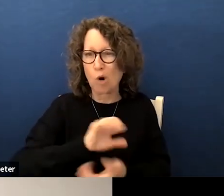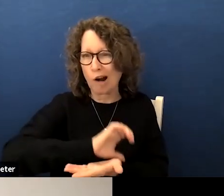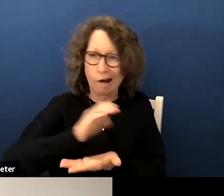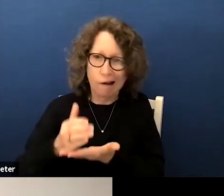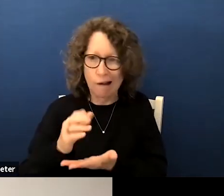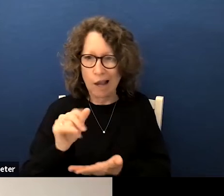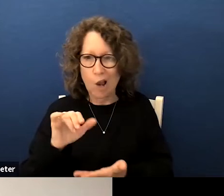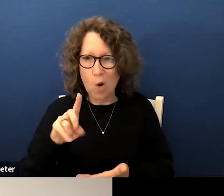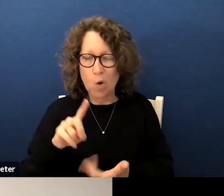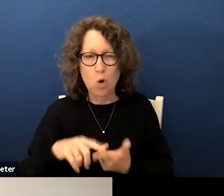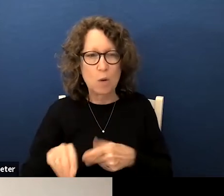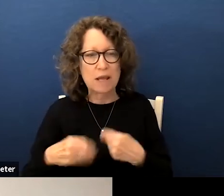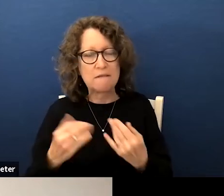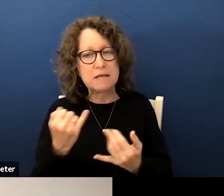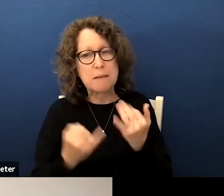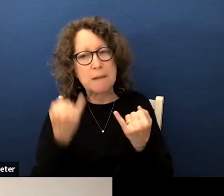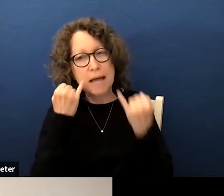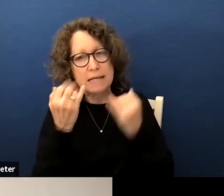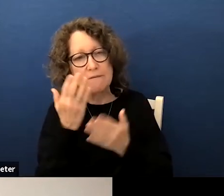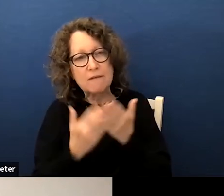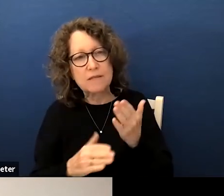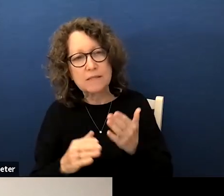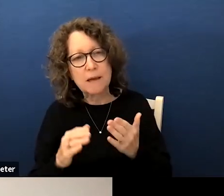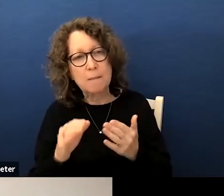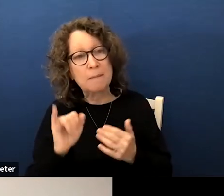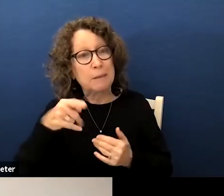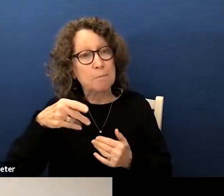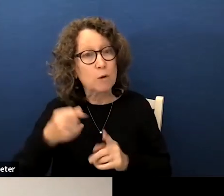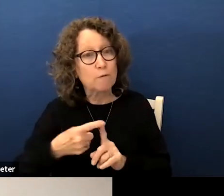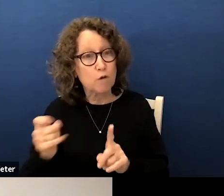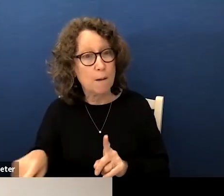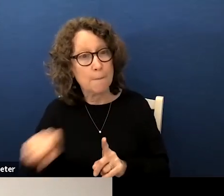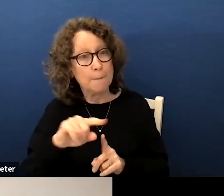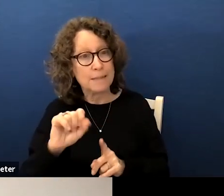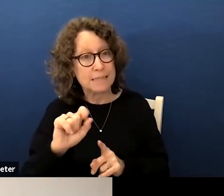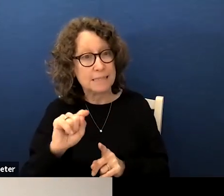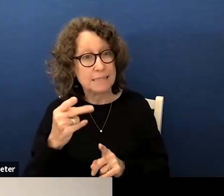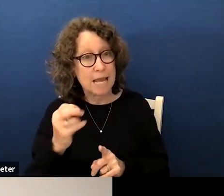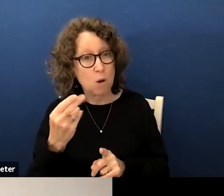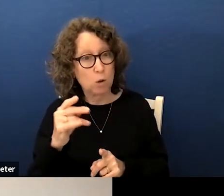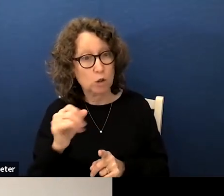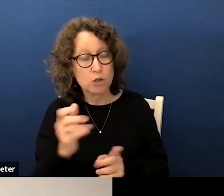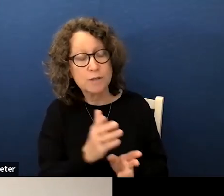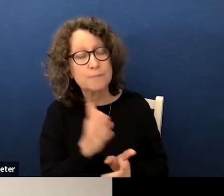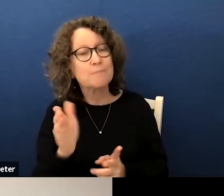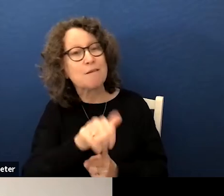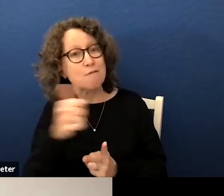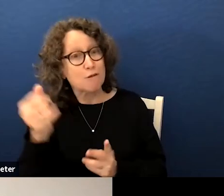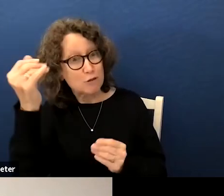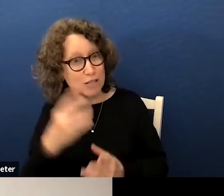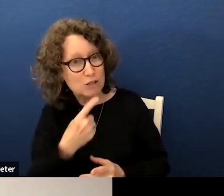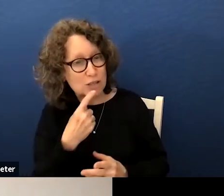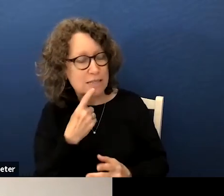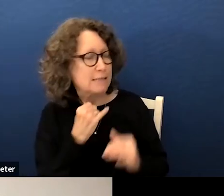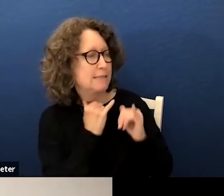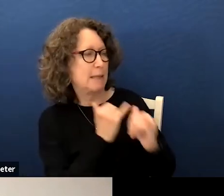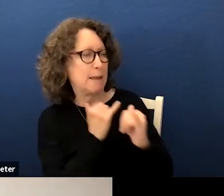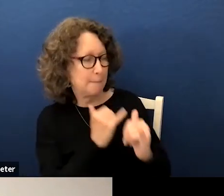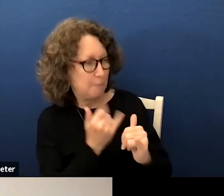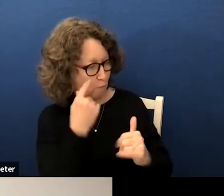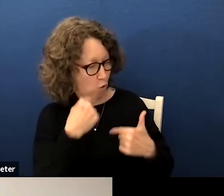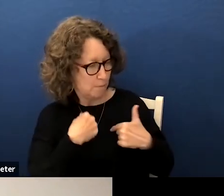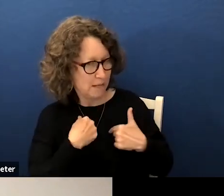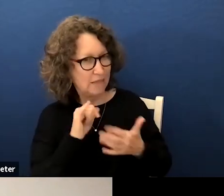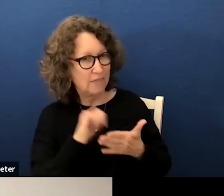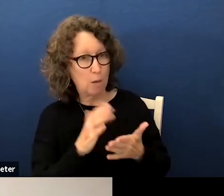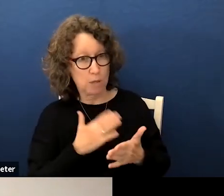bring you some glimpses too of some preliminary stakeholder input thank you sesquivado yeah absolutely the same uh for me